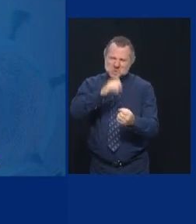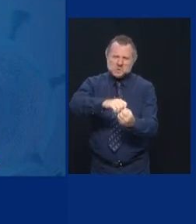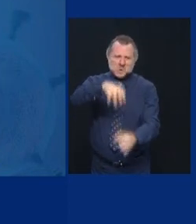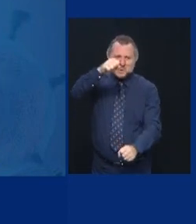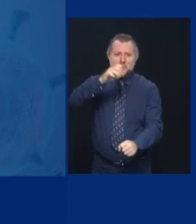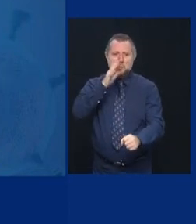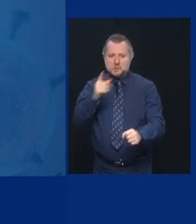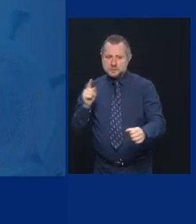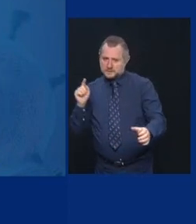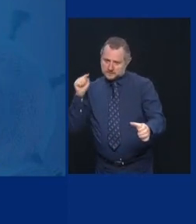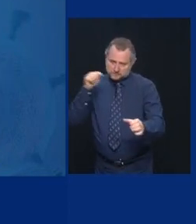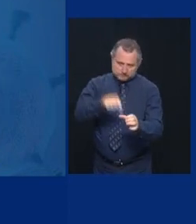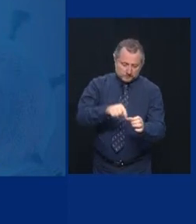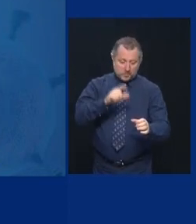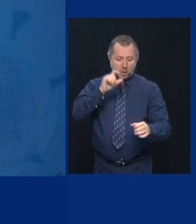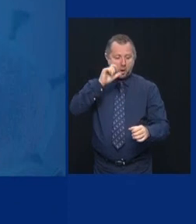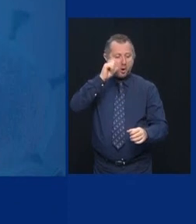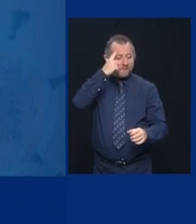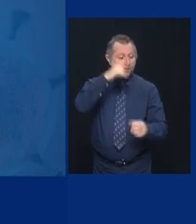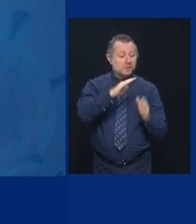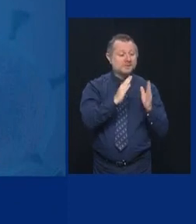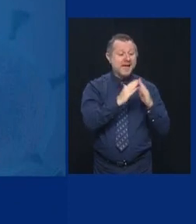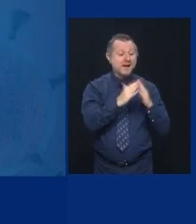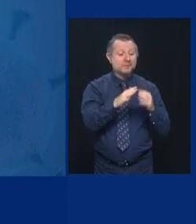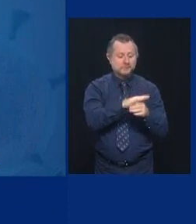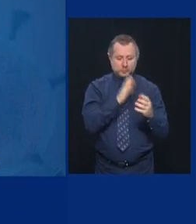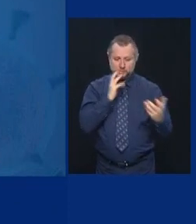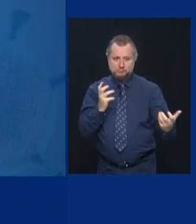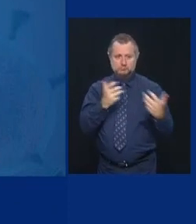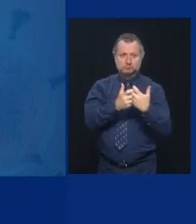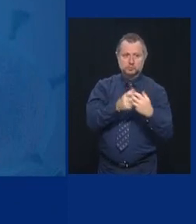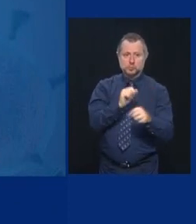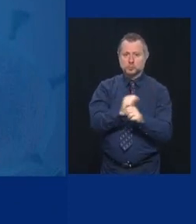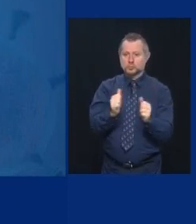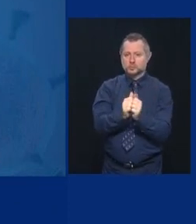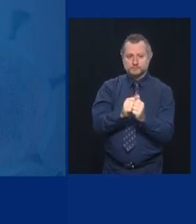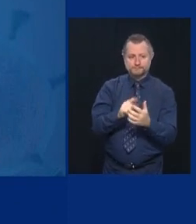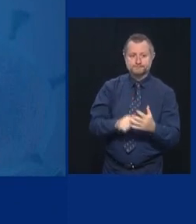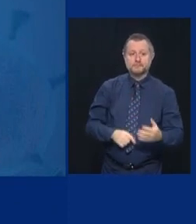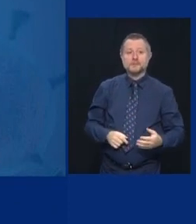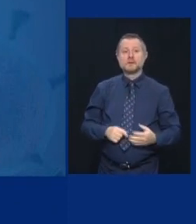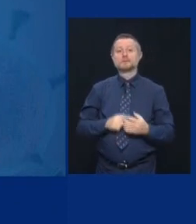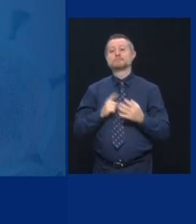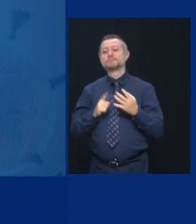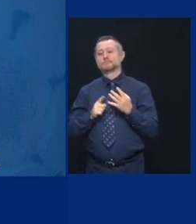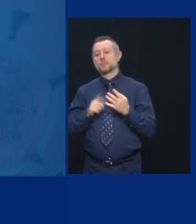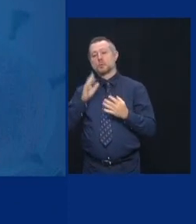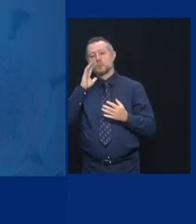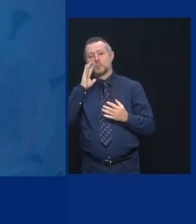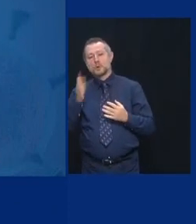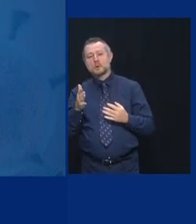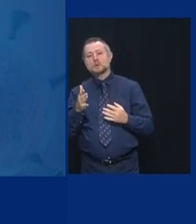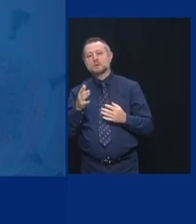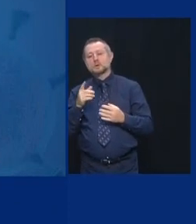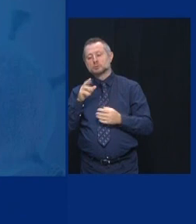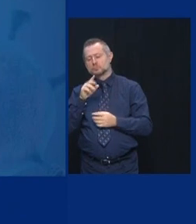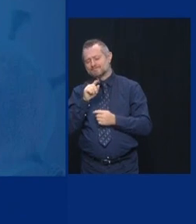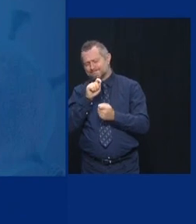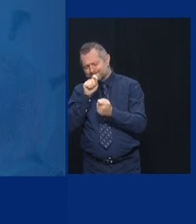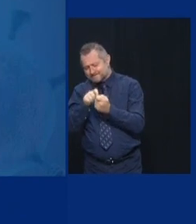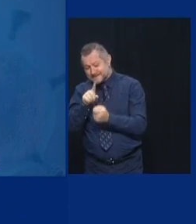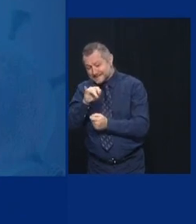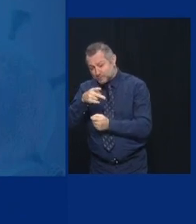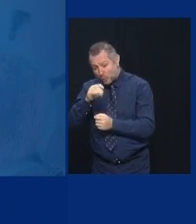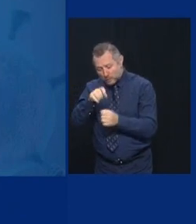enforcement. We need better templates, geographic templates